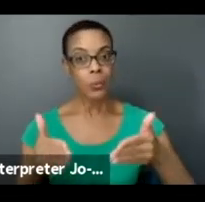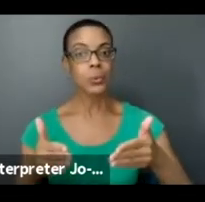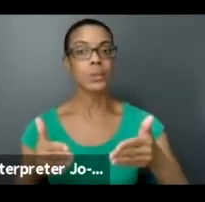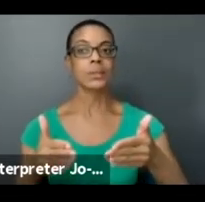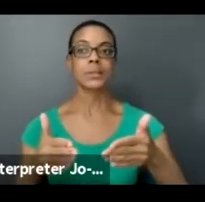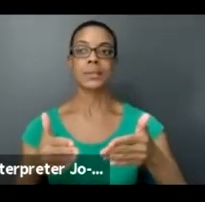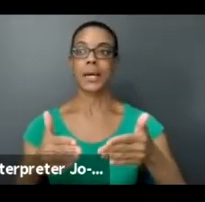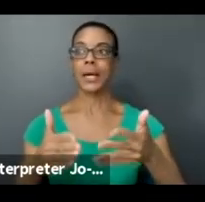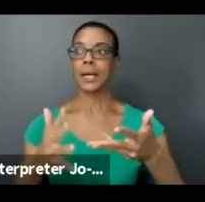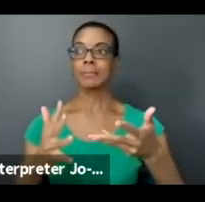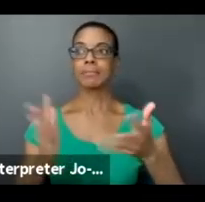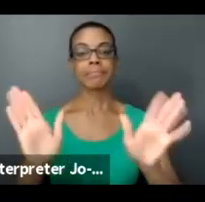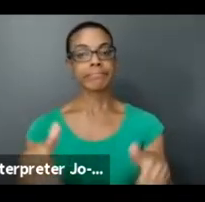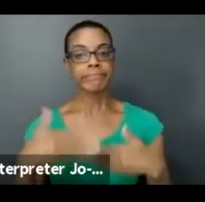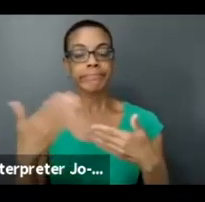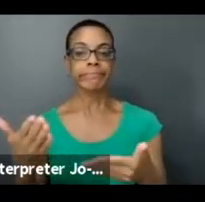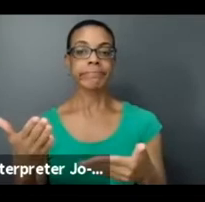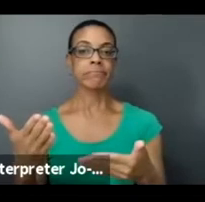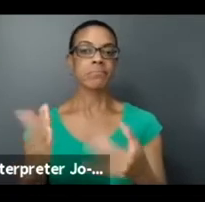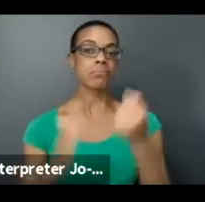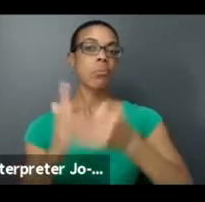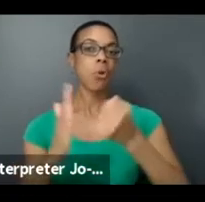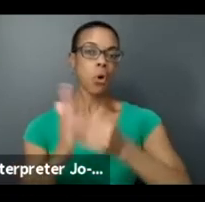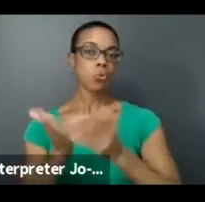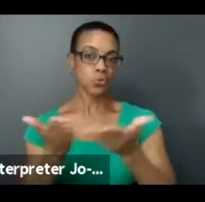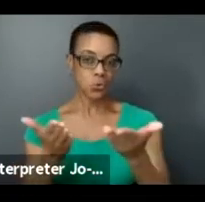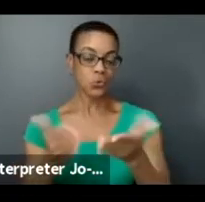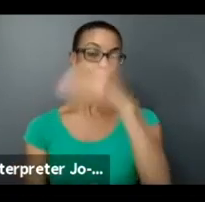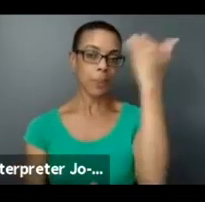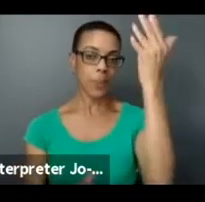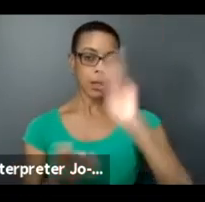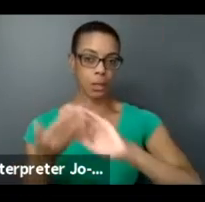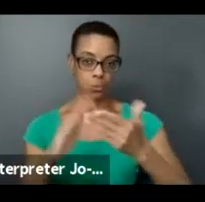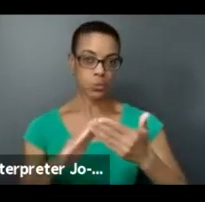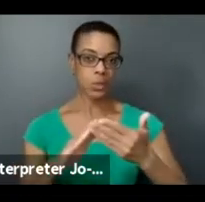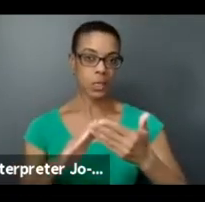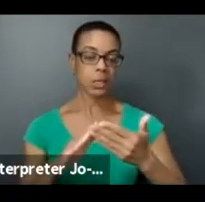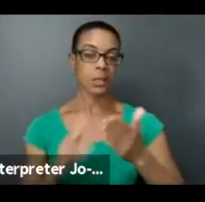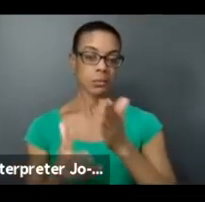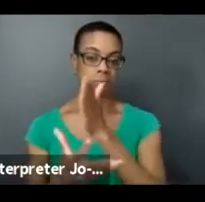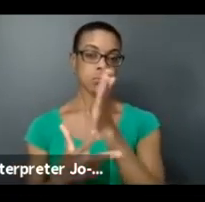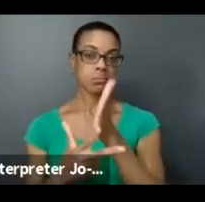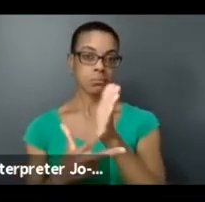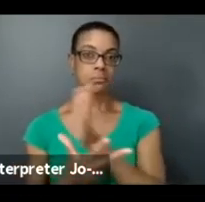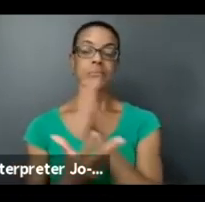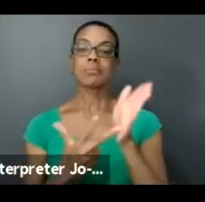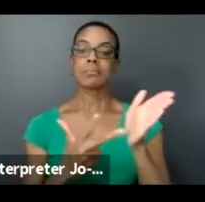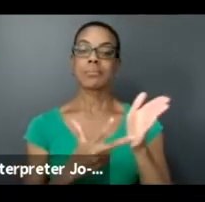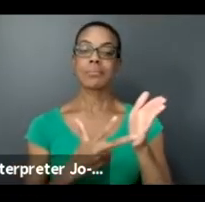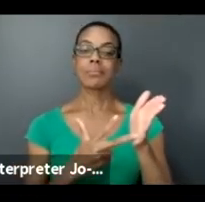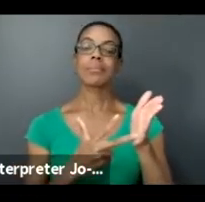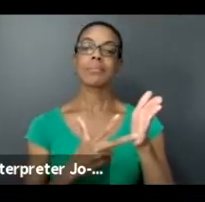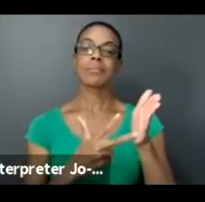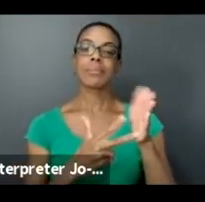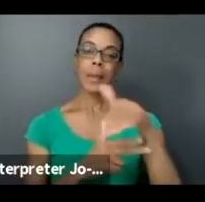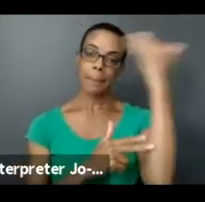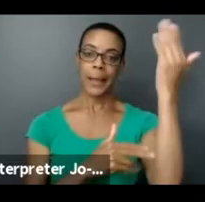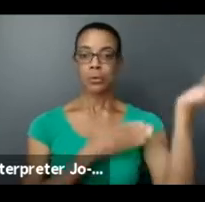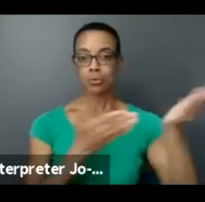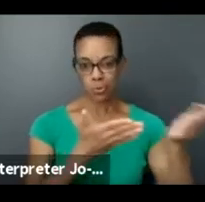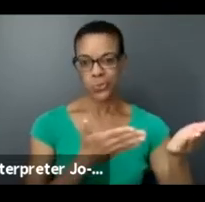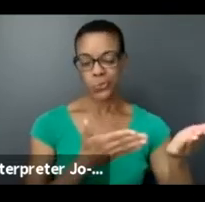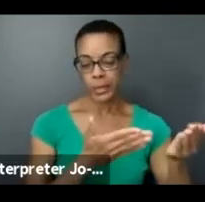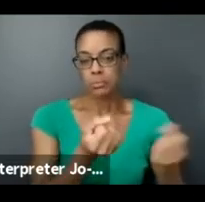providing arts-based services to the Black community. And Black-serving means, again, that